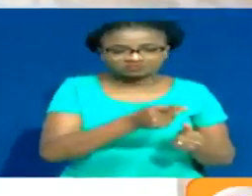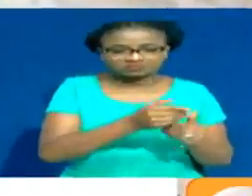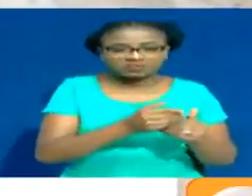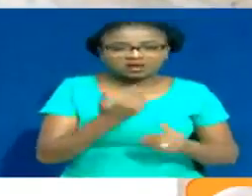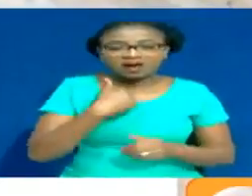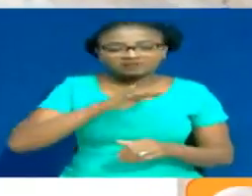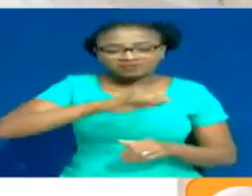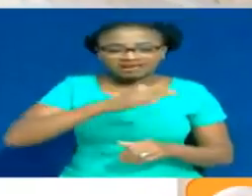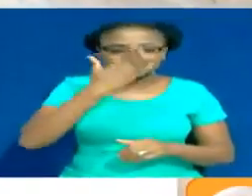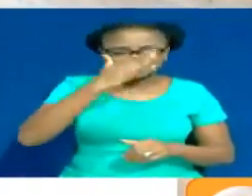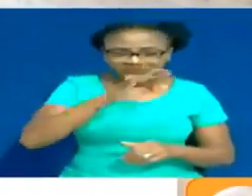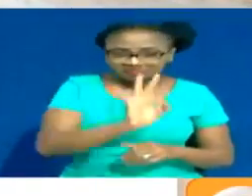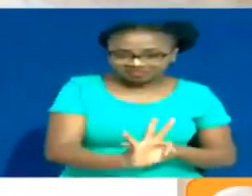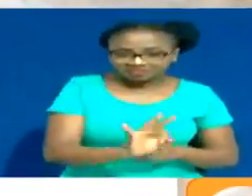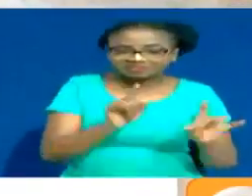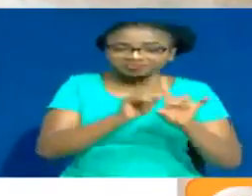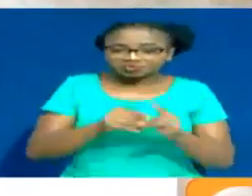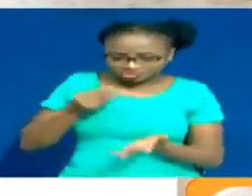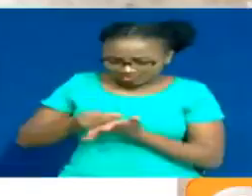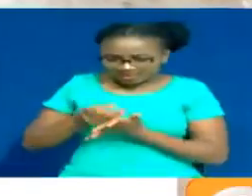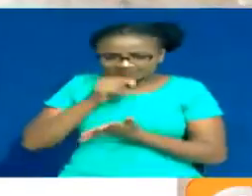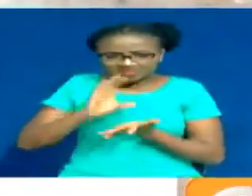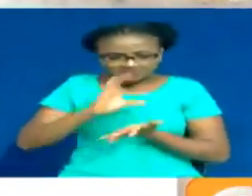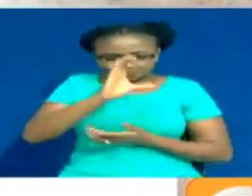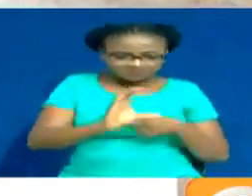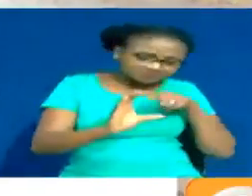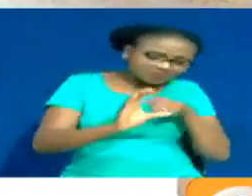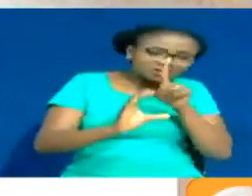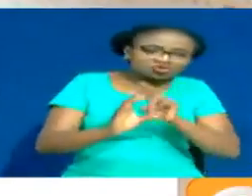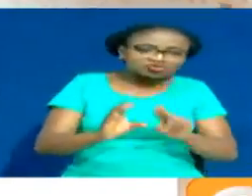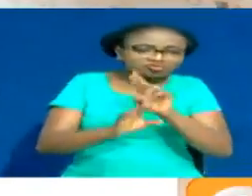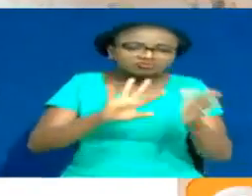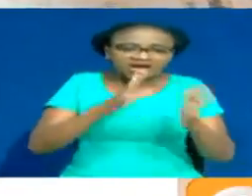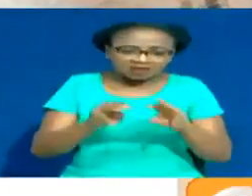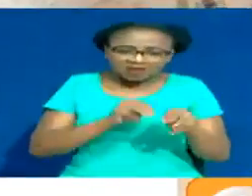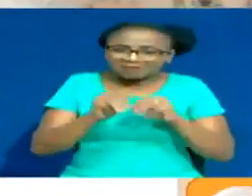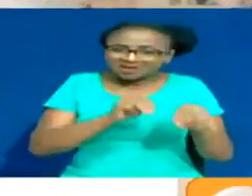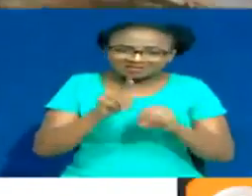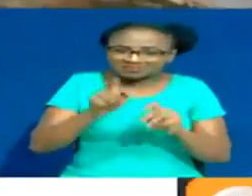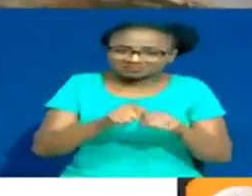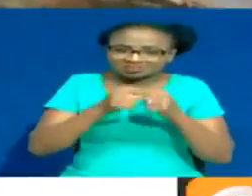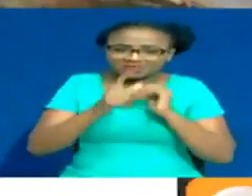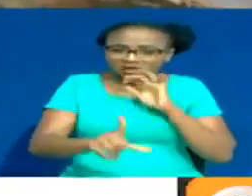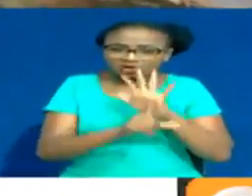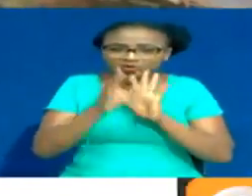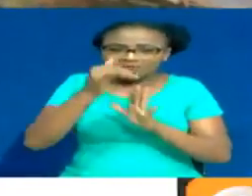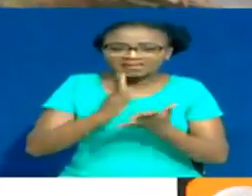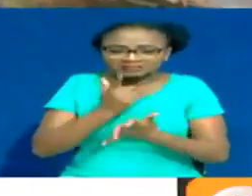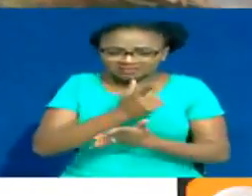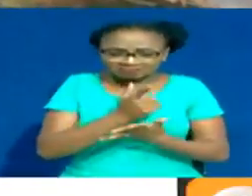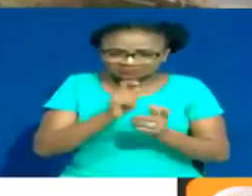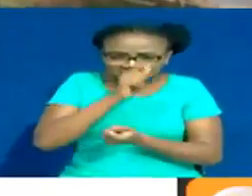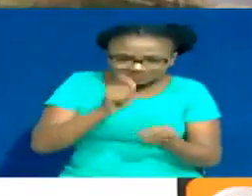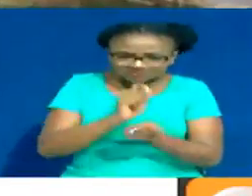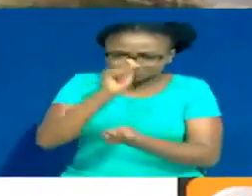The Auditor also raised questions on the utilization of the money allocated to the project, citing the management for breaching the law by varying some of the